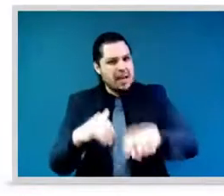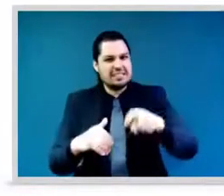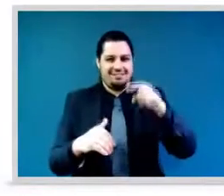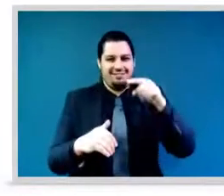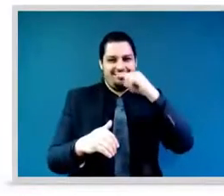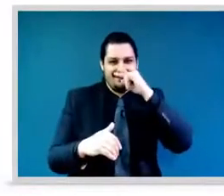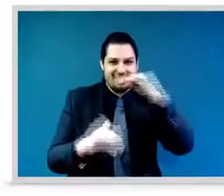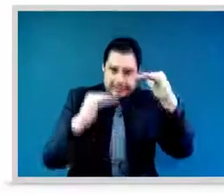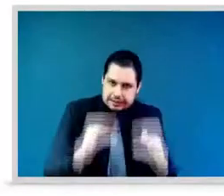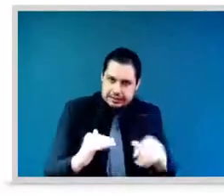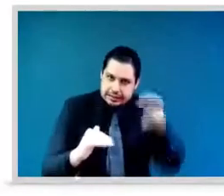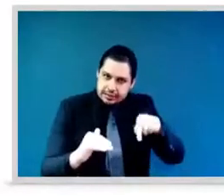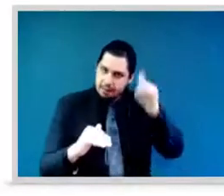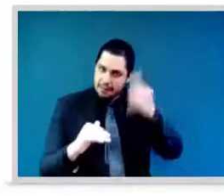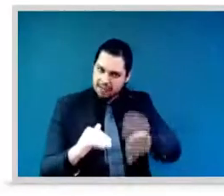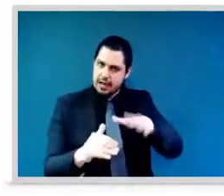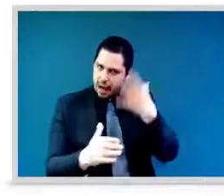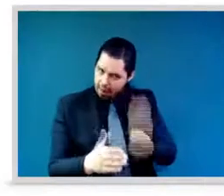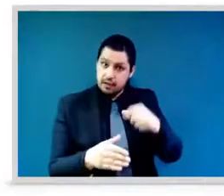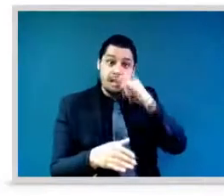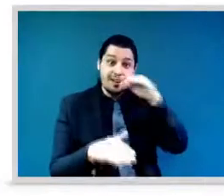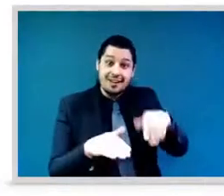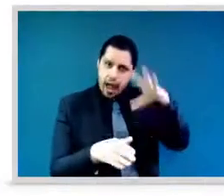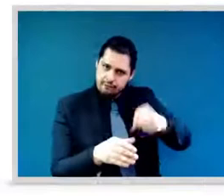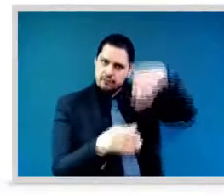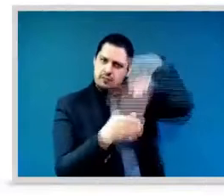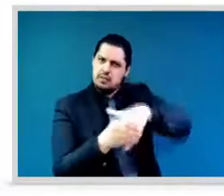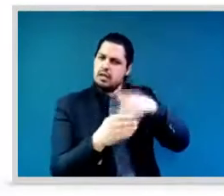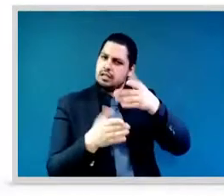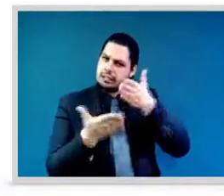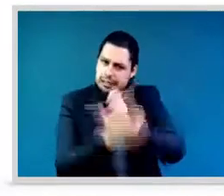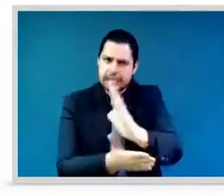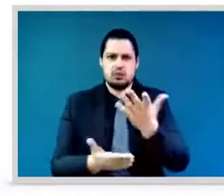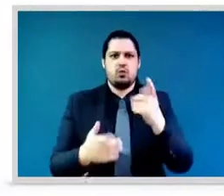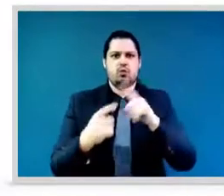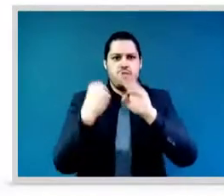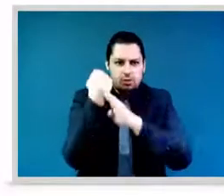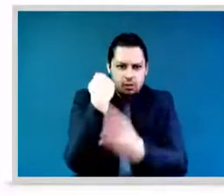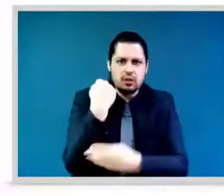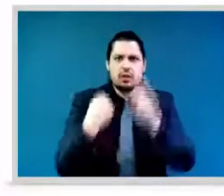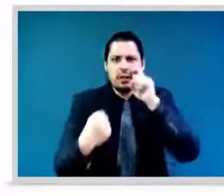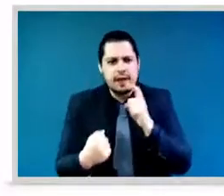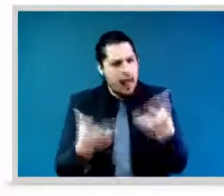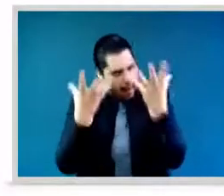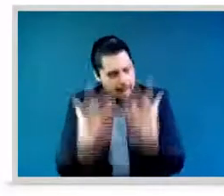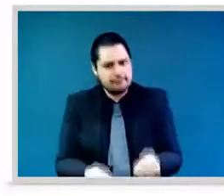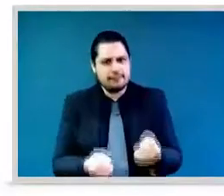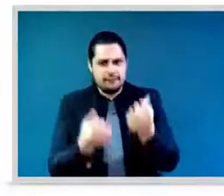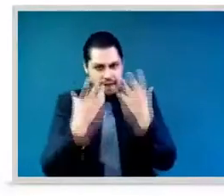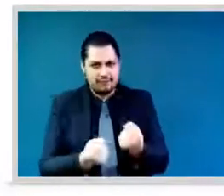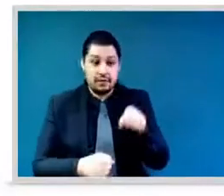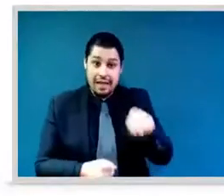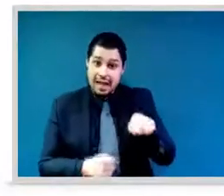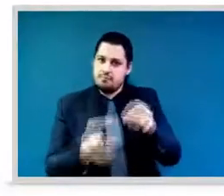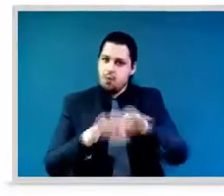and ability to protect the future they had hoped for early interventions can